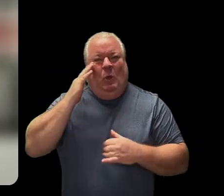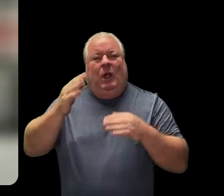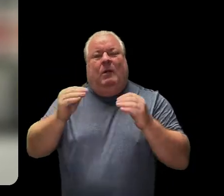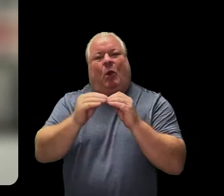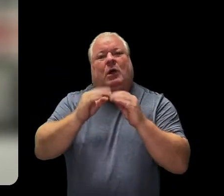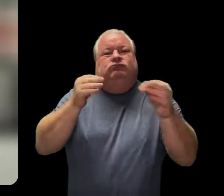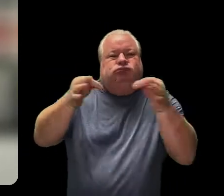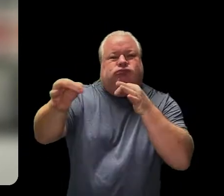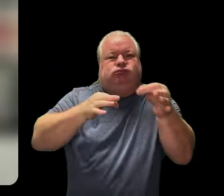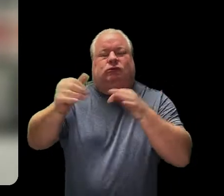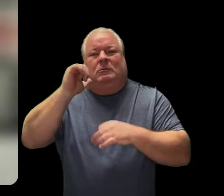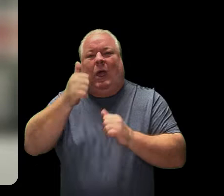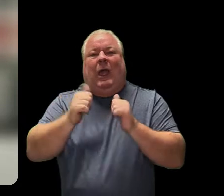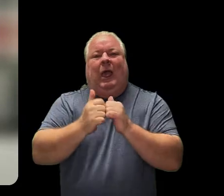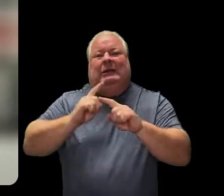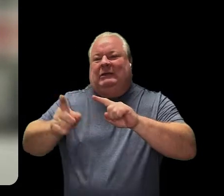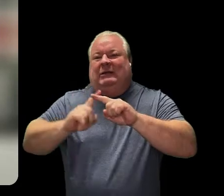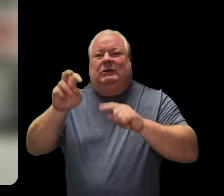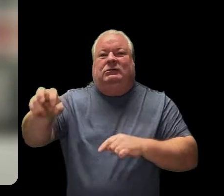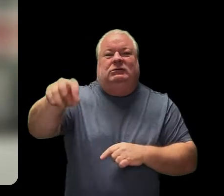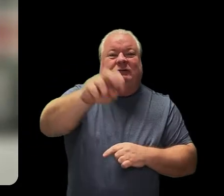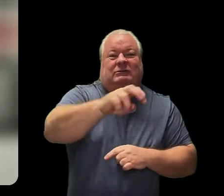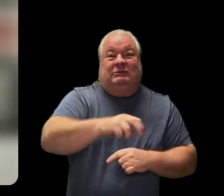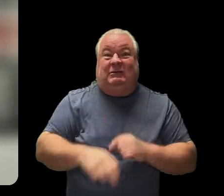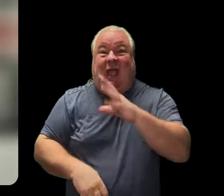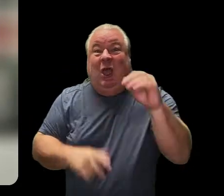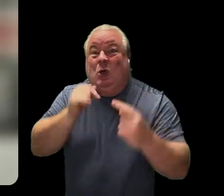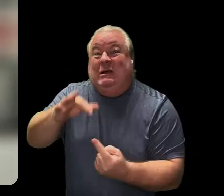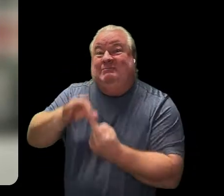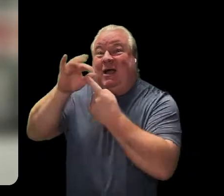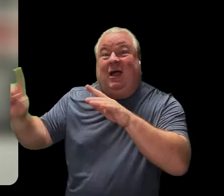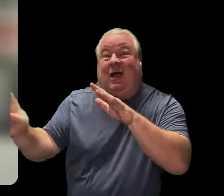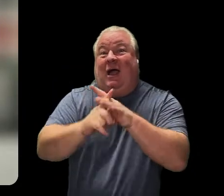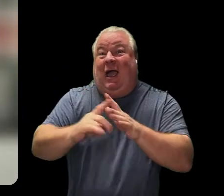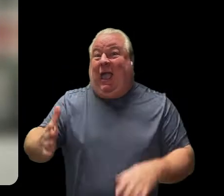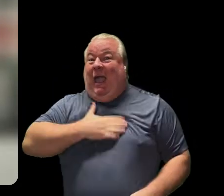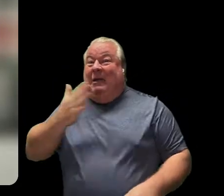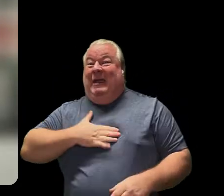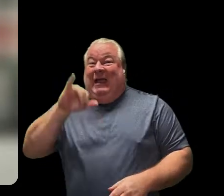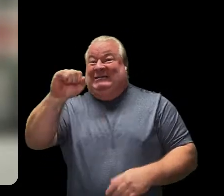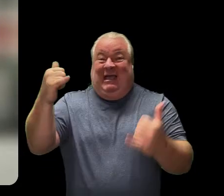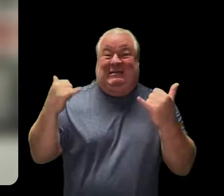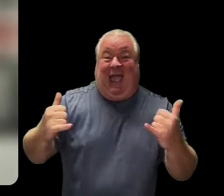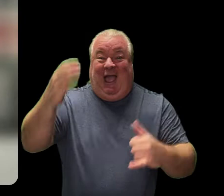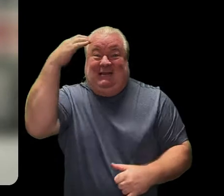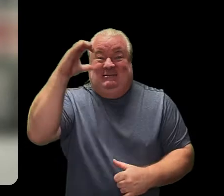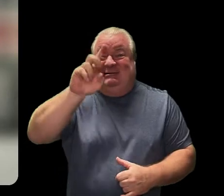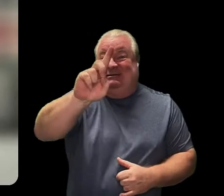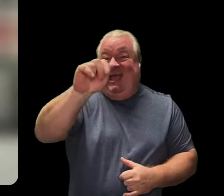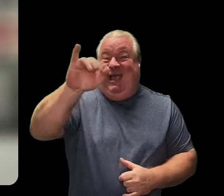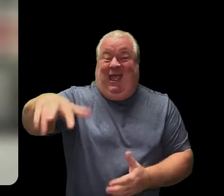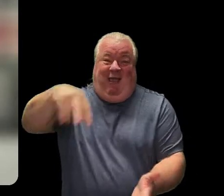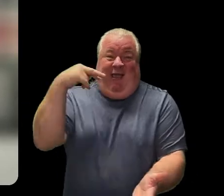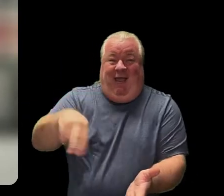the school. So tomorrow we have Cousin Danny from Happiness is Now. I know